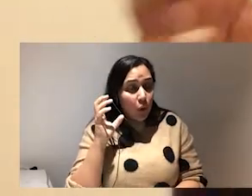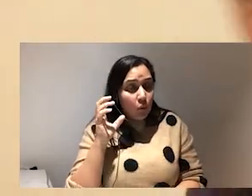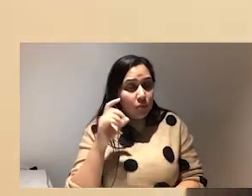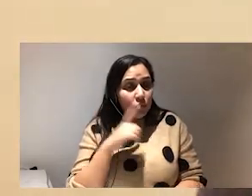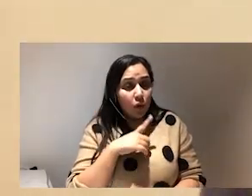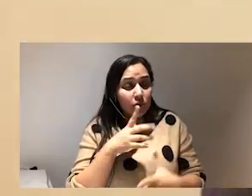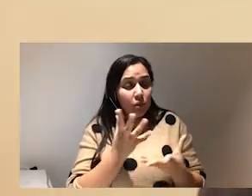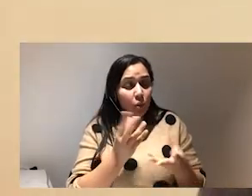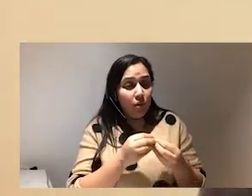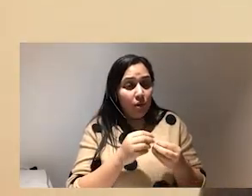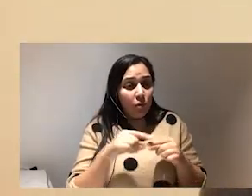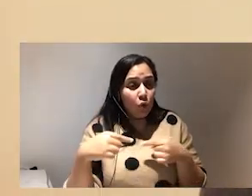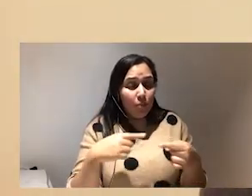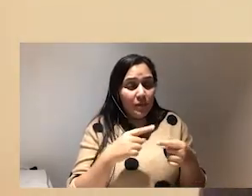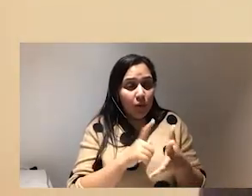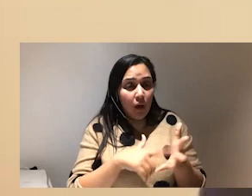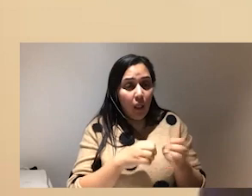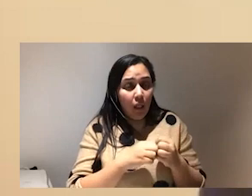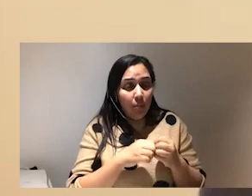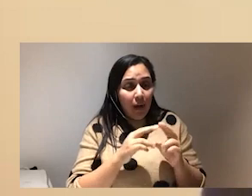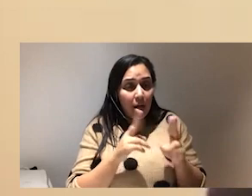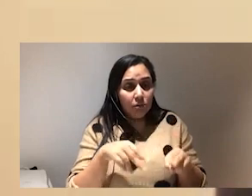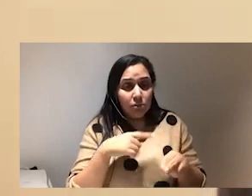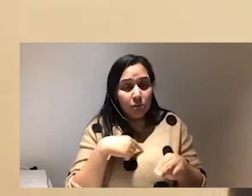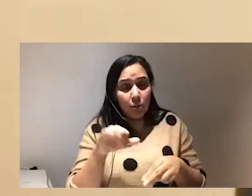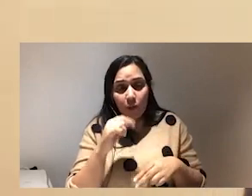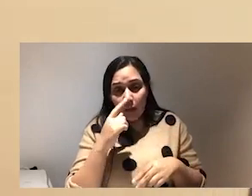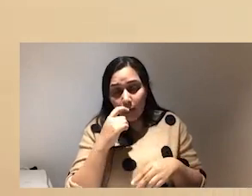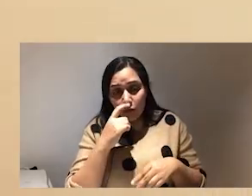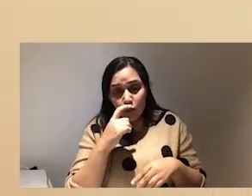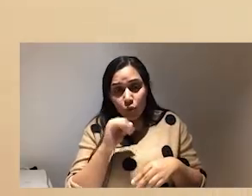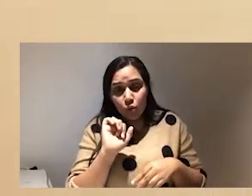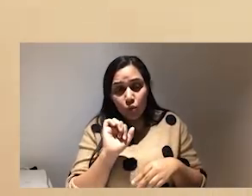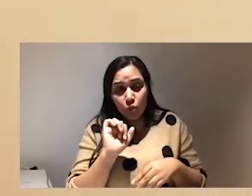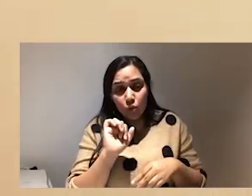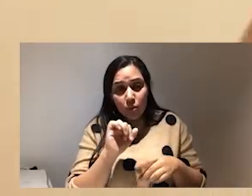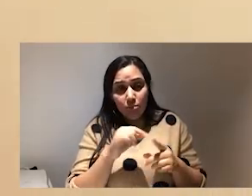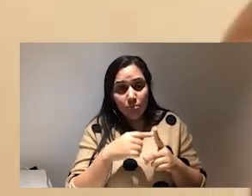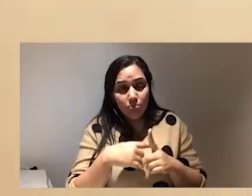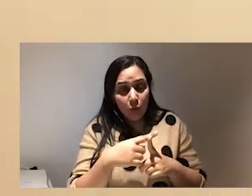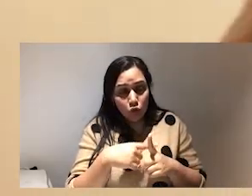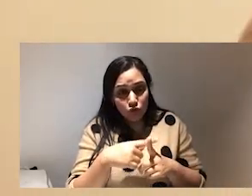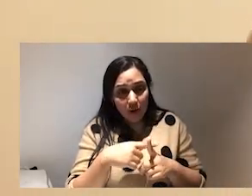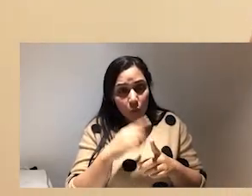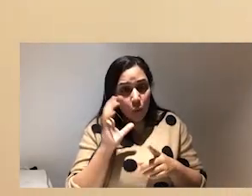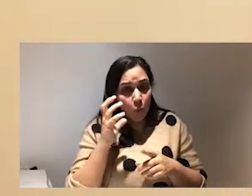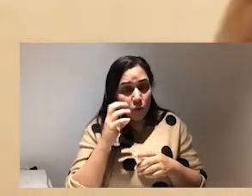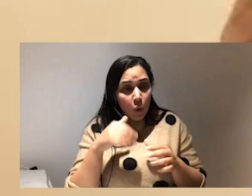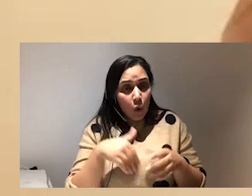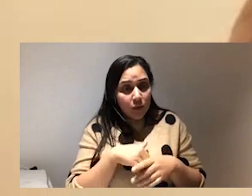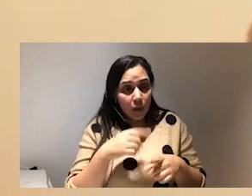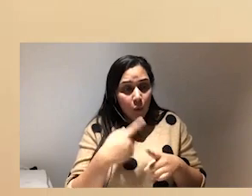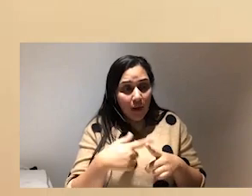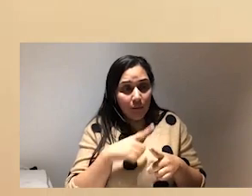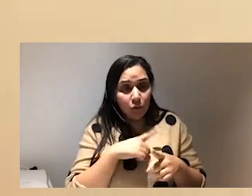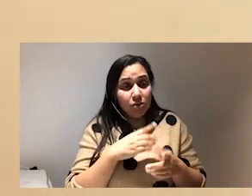with clubhouse was that they weren't going to be able to uh not only they're to be able to moderate audio content quick enough because it is